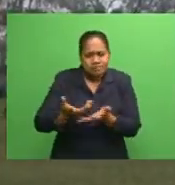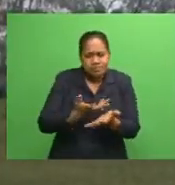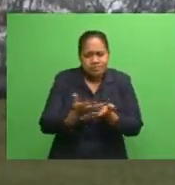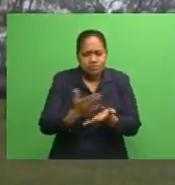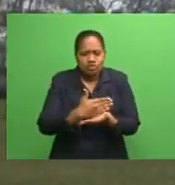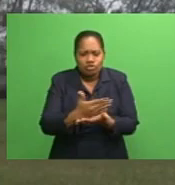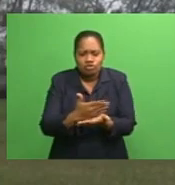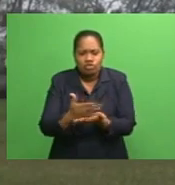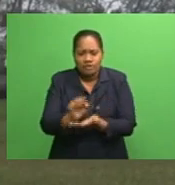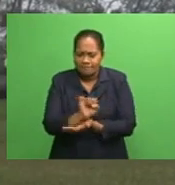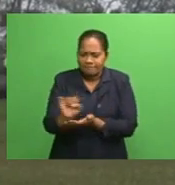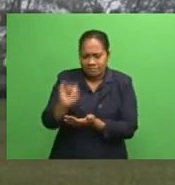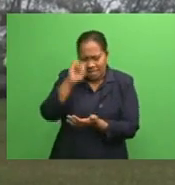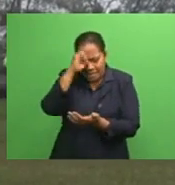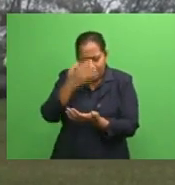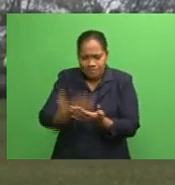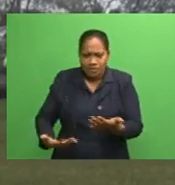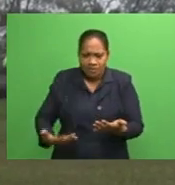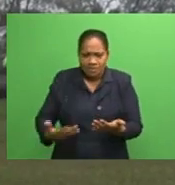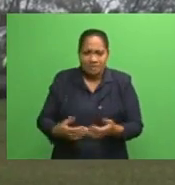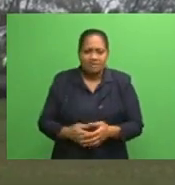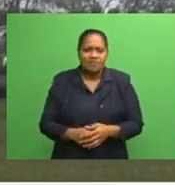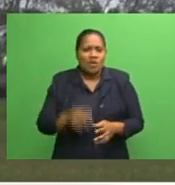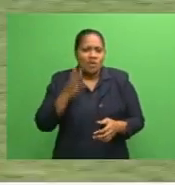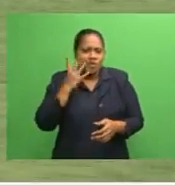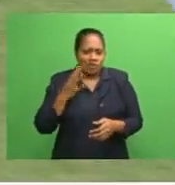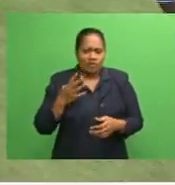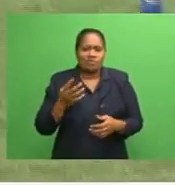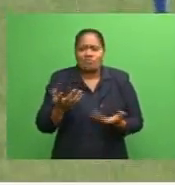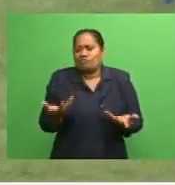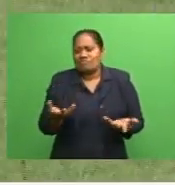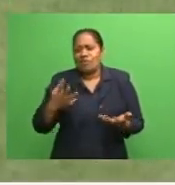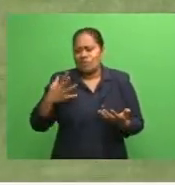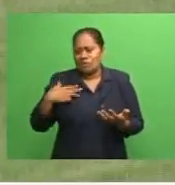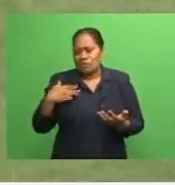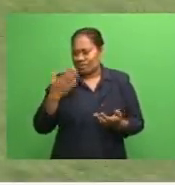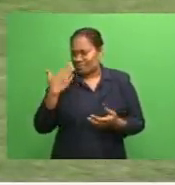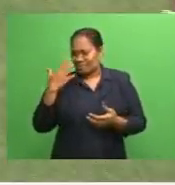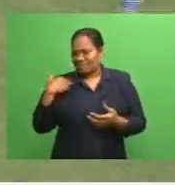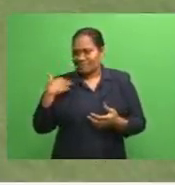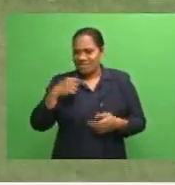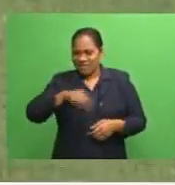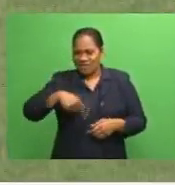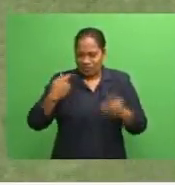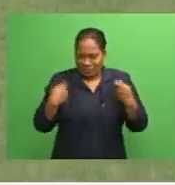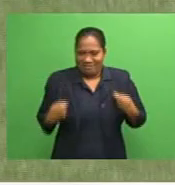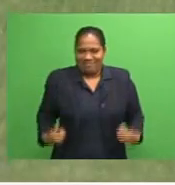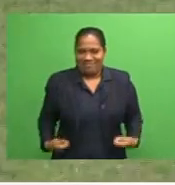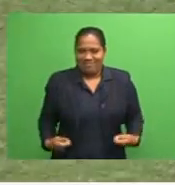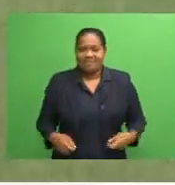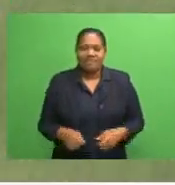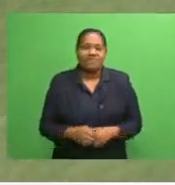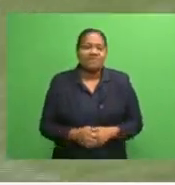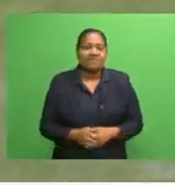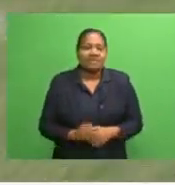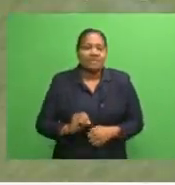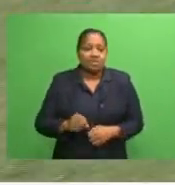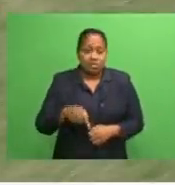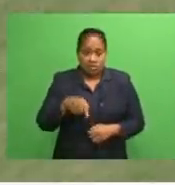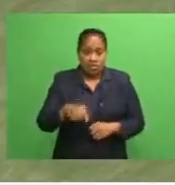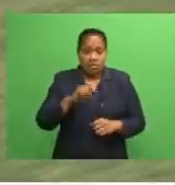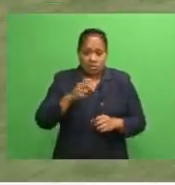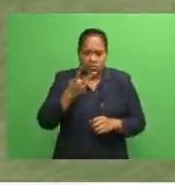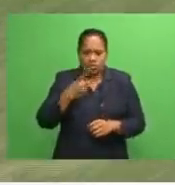in wearing the Suva jumper every week. Suva last wrestled the Fairbrother Sullivan trophy from Nandrunga at Lawanga Park in